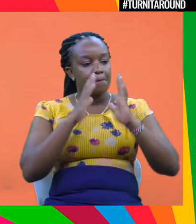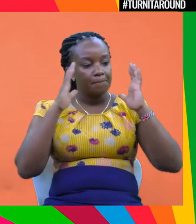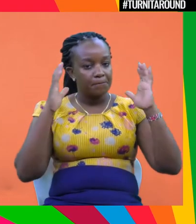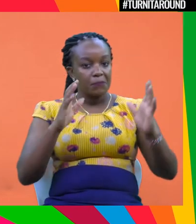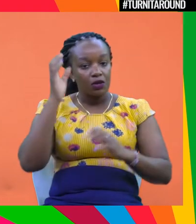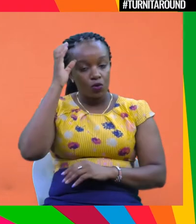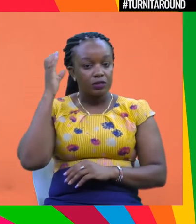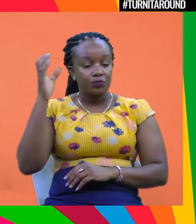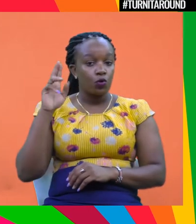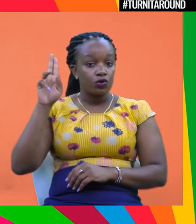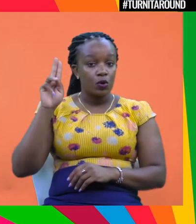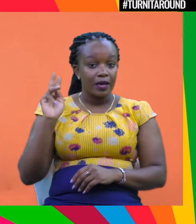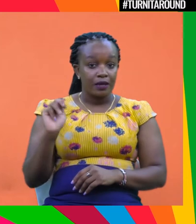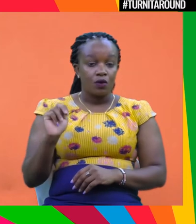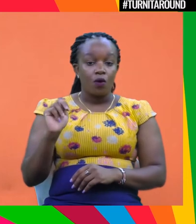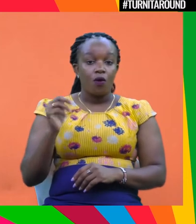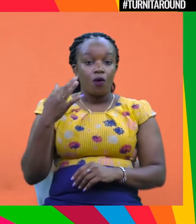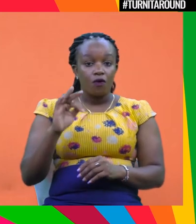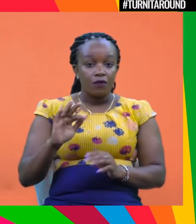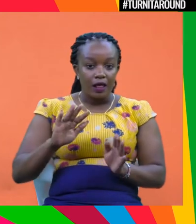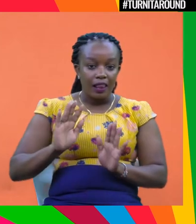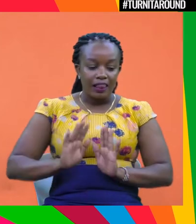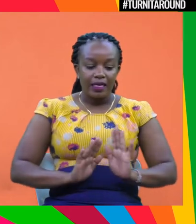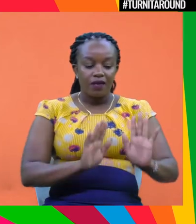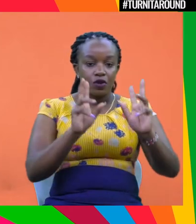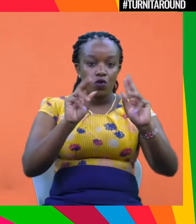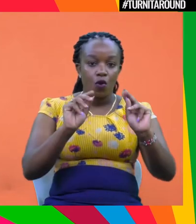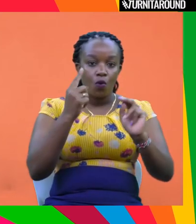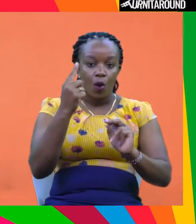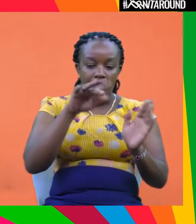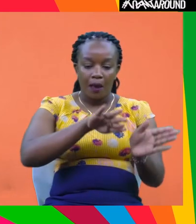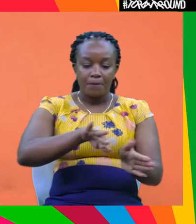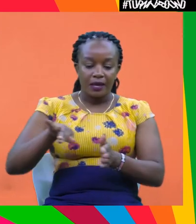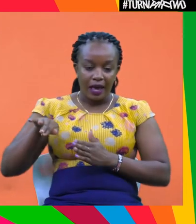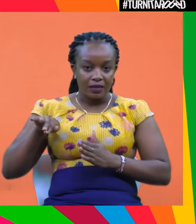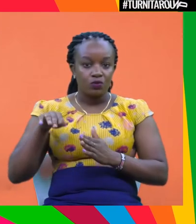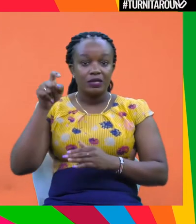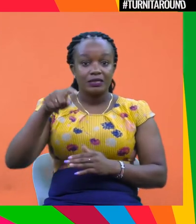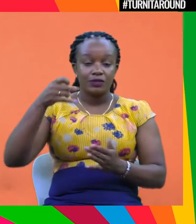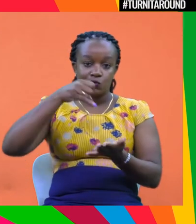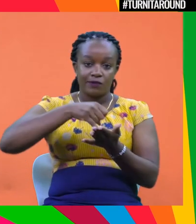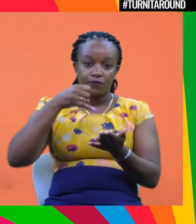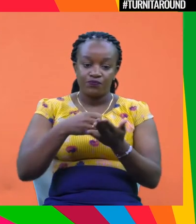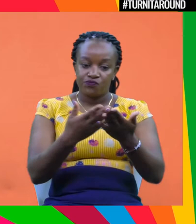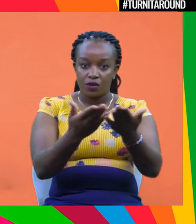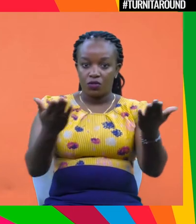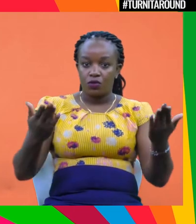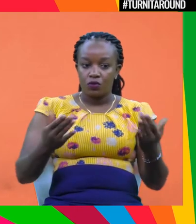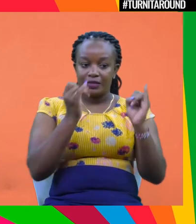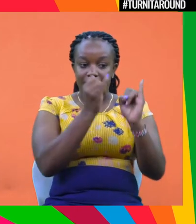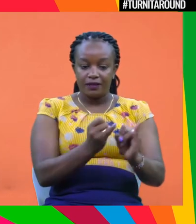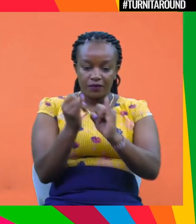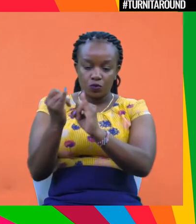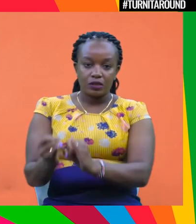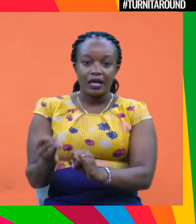of, you know, United Nations, leave no one behind as well. So I think we should really involve, you know, both the individual and also the